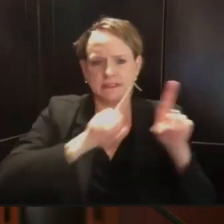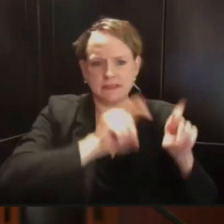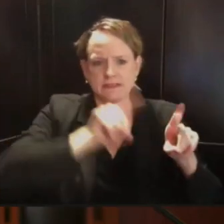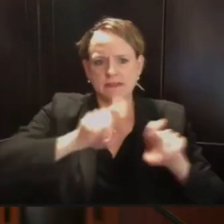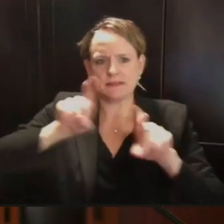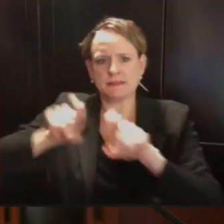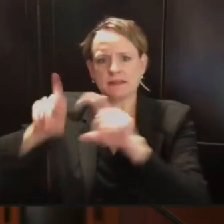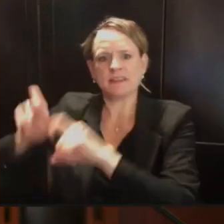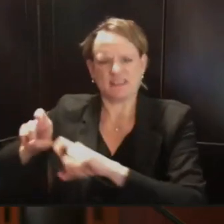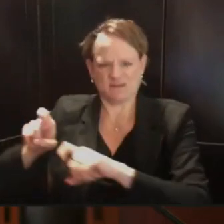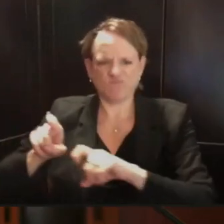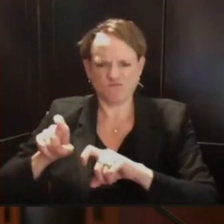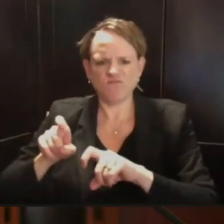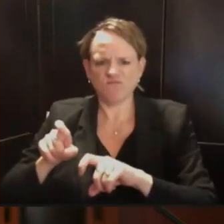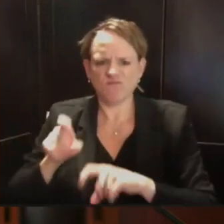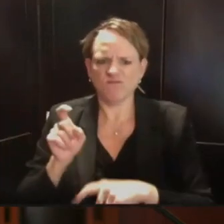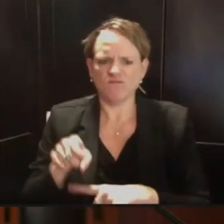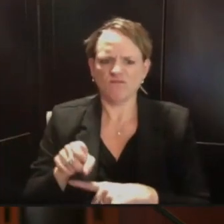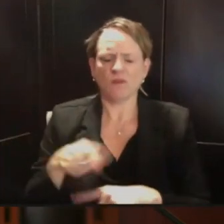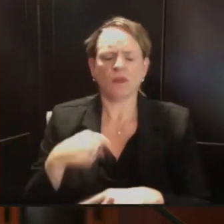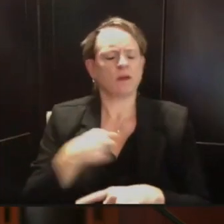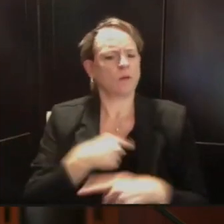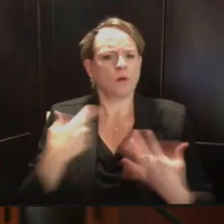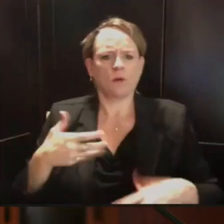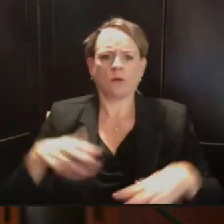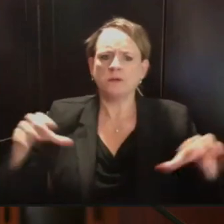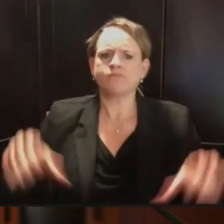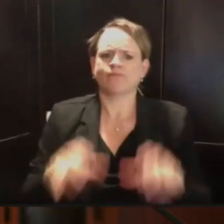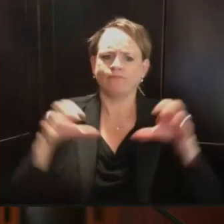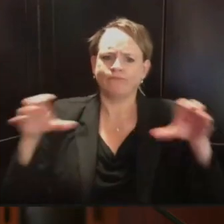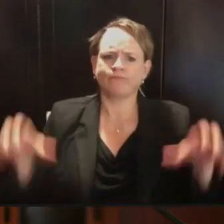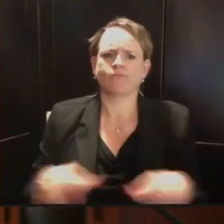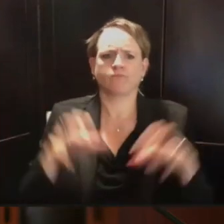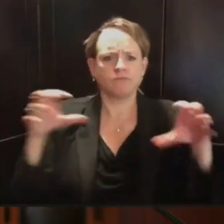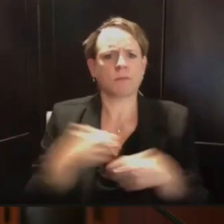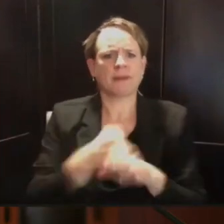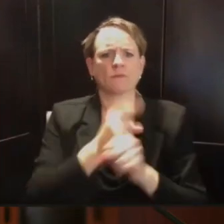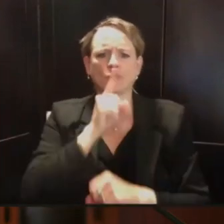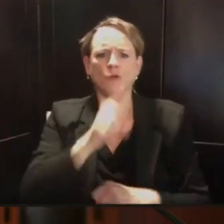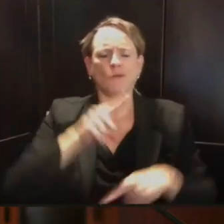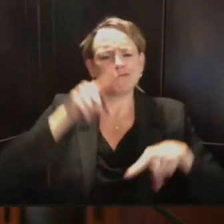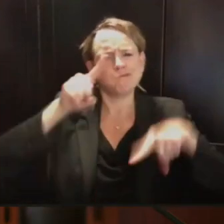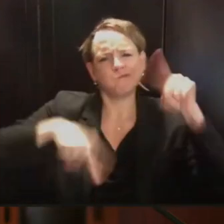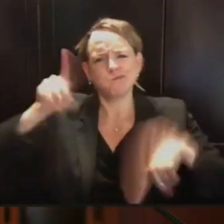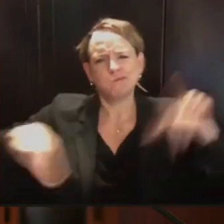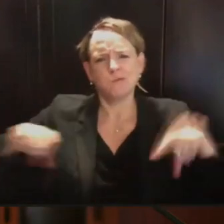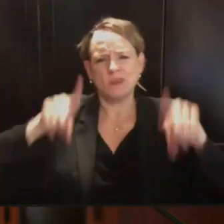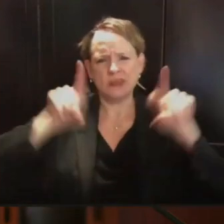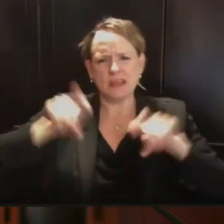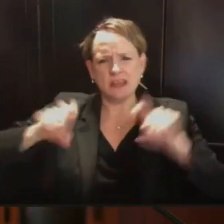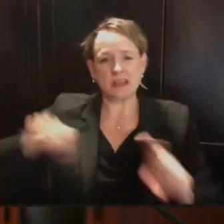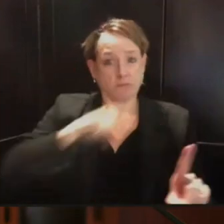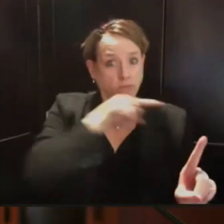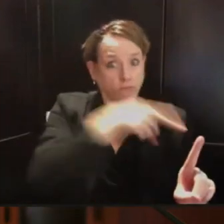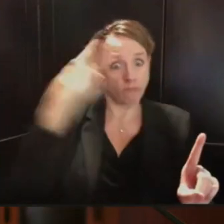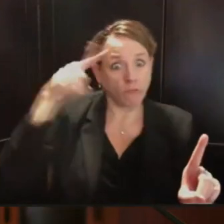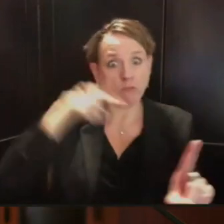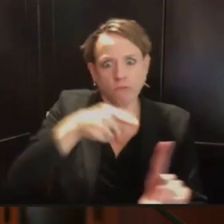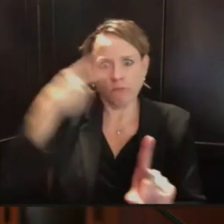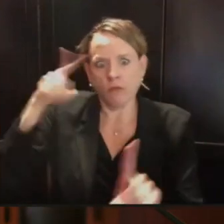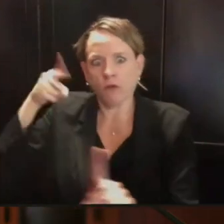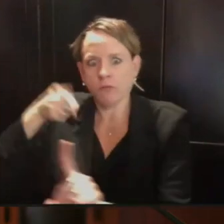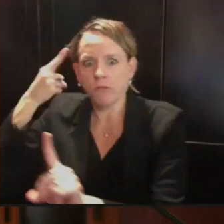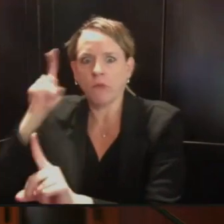state of Wisconsin to do, because as the supply chain continues to be fragile, as we continue to see challenges